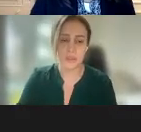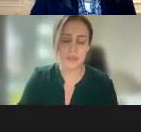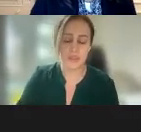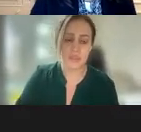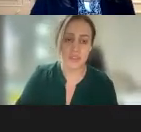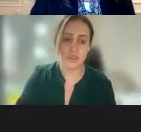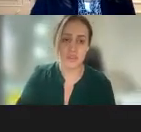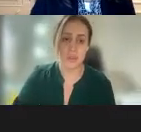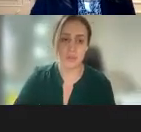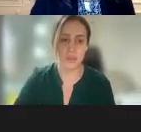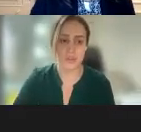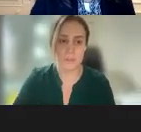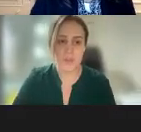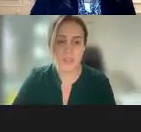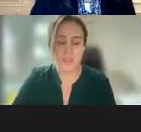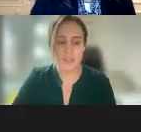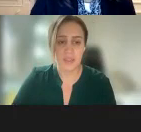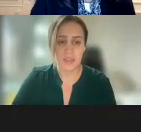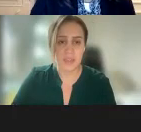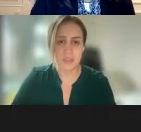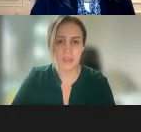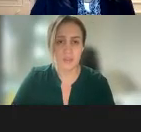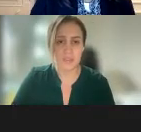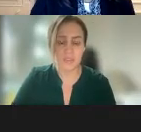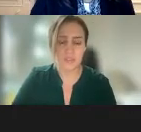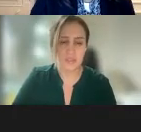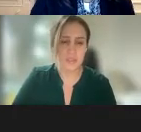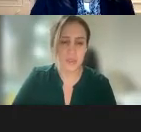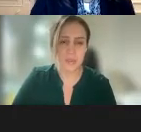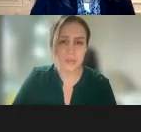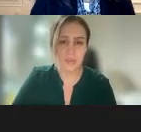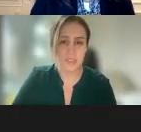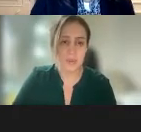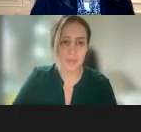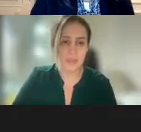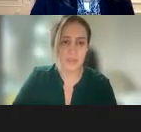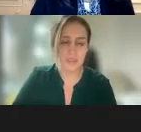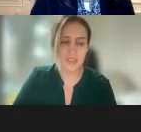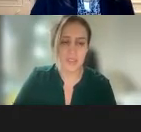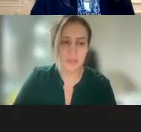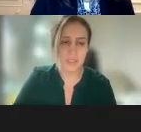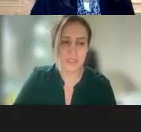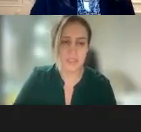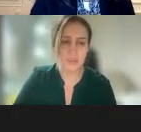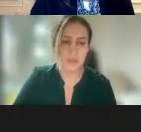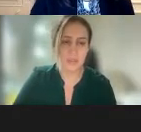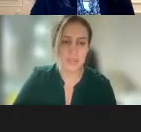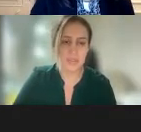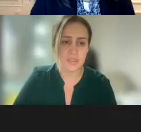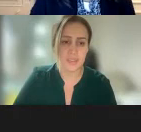Integrate environmental justice considerations into their departments through policies, programs,